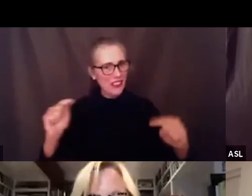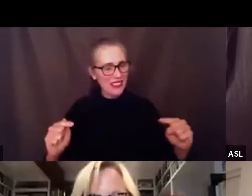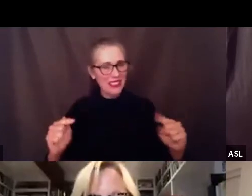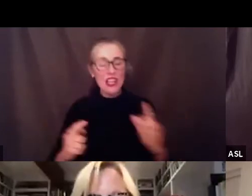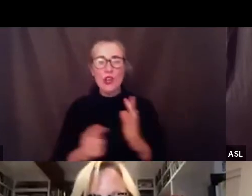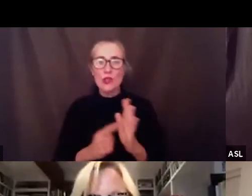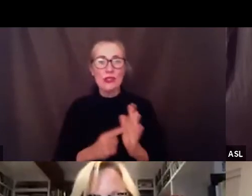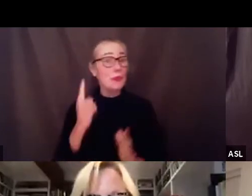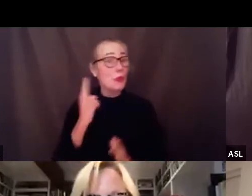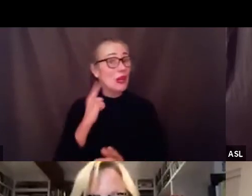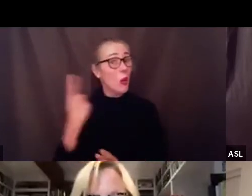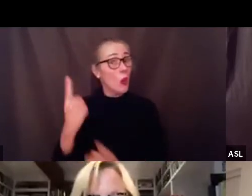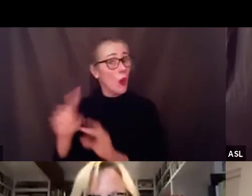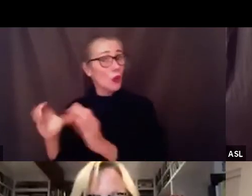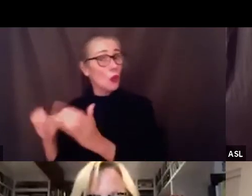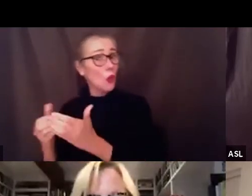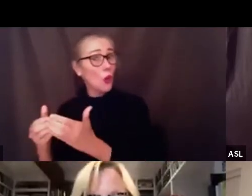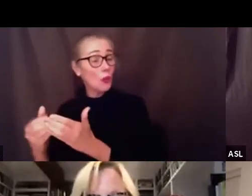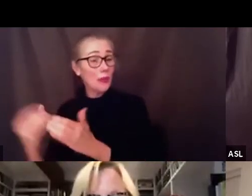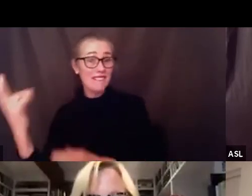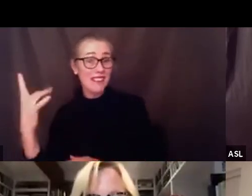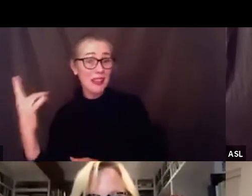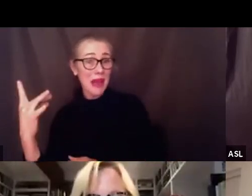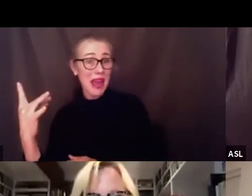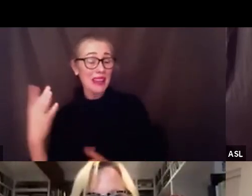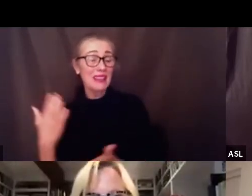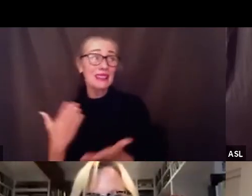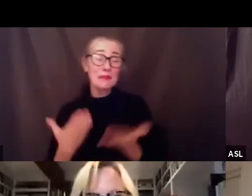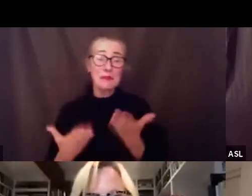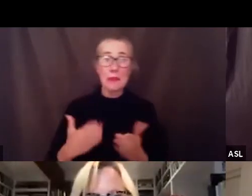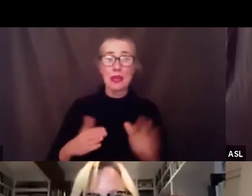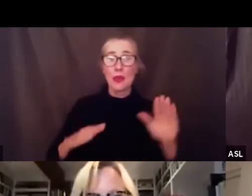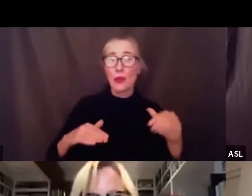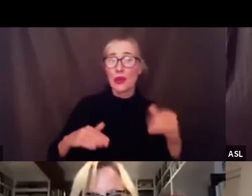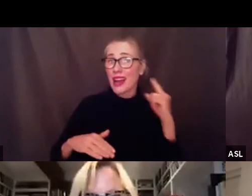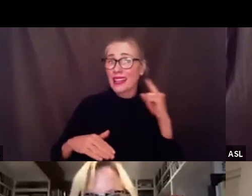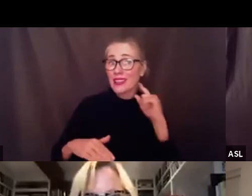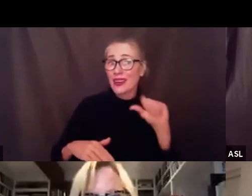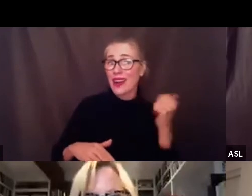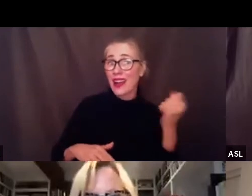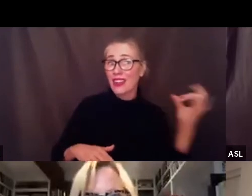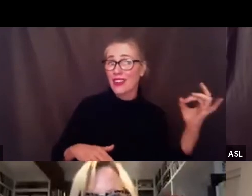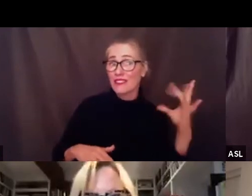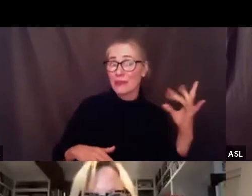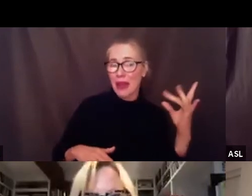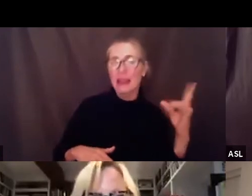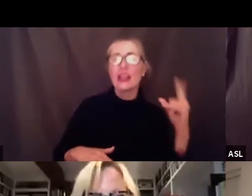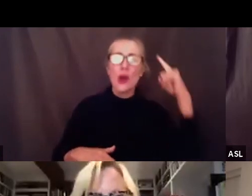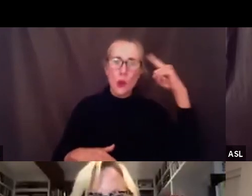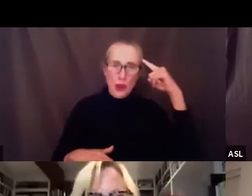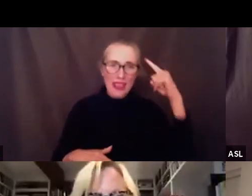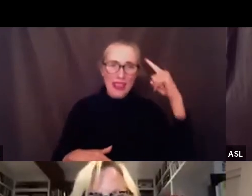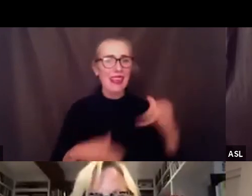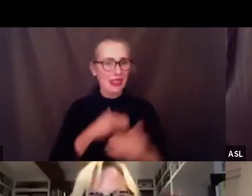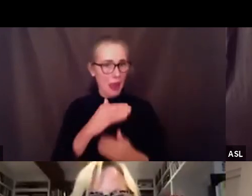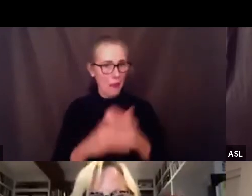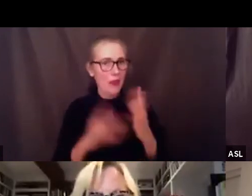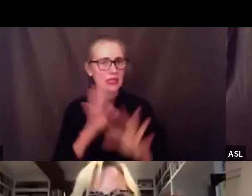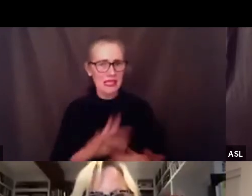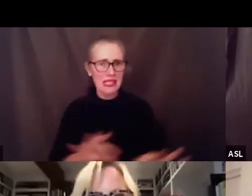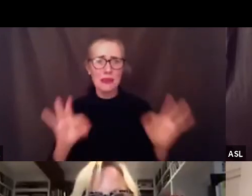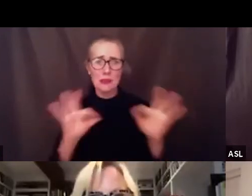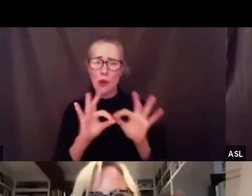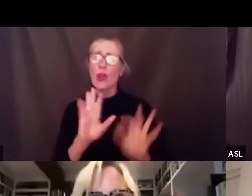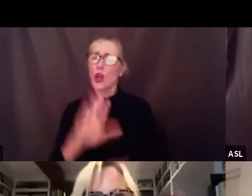more to ensure that you know we are uh hearing you loud and clear and that the process was the biggest concern on day